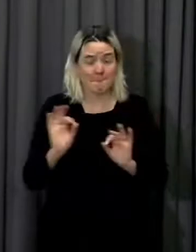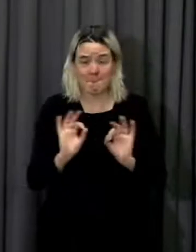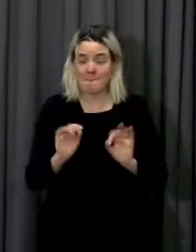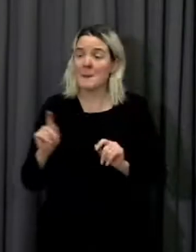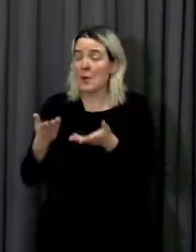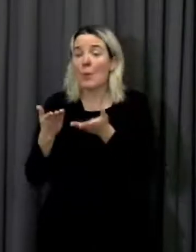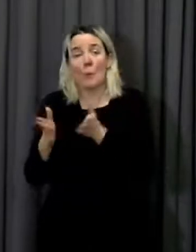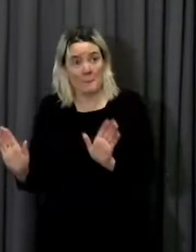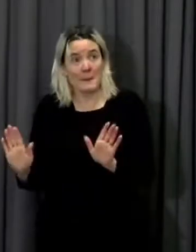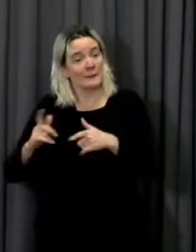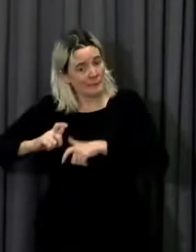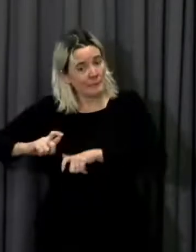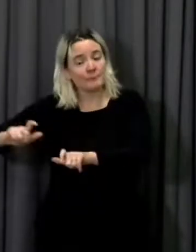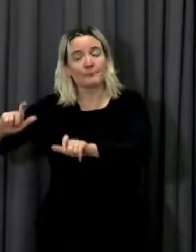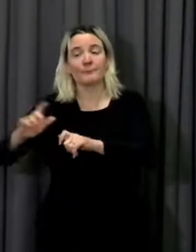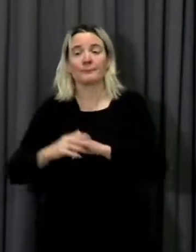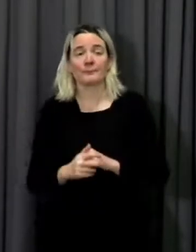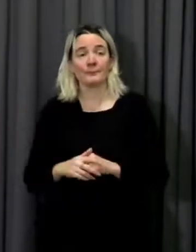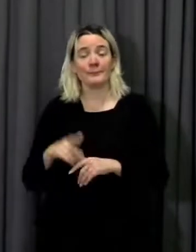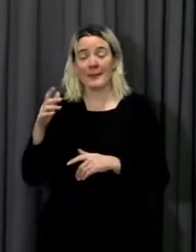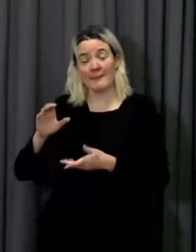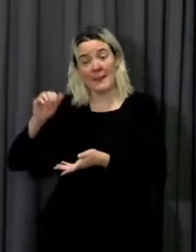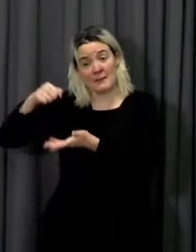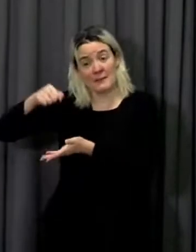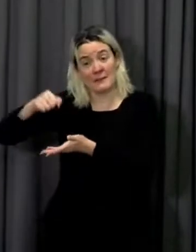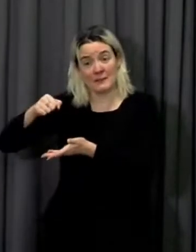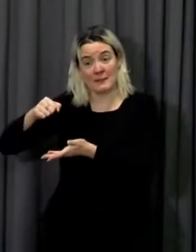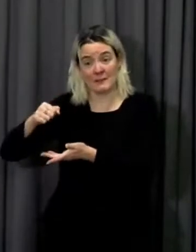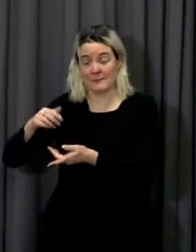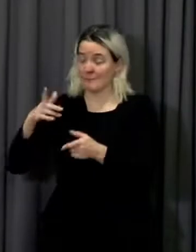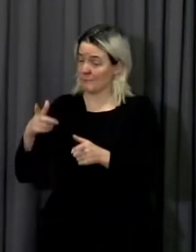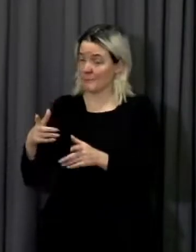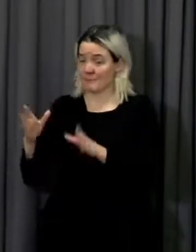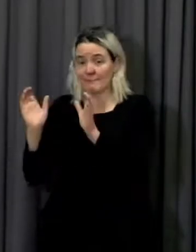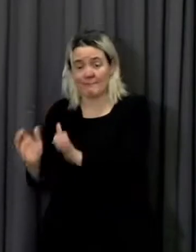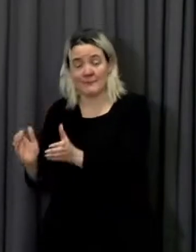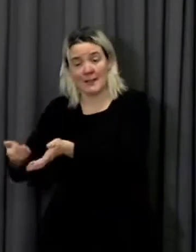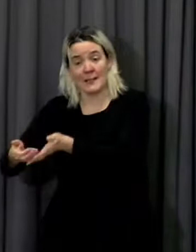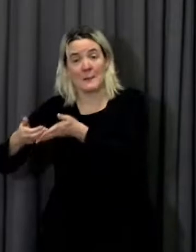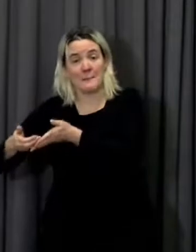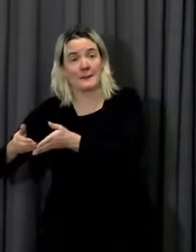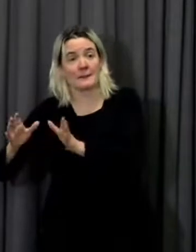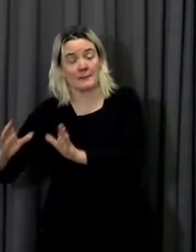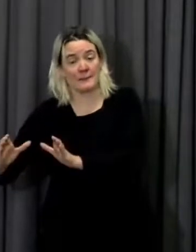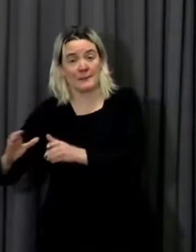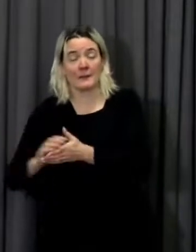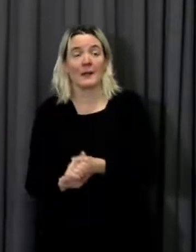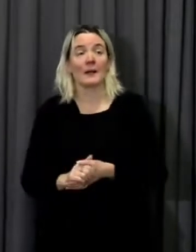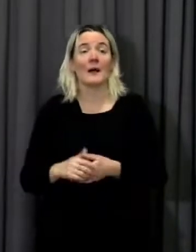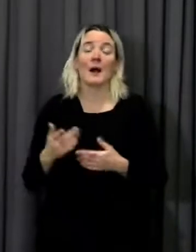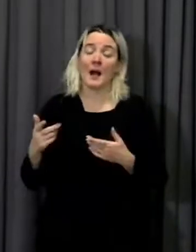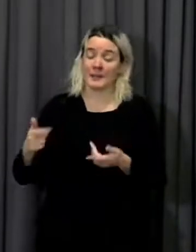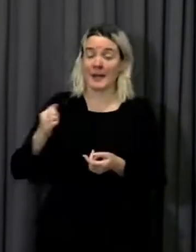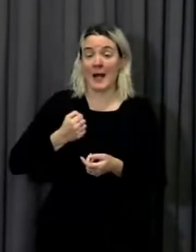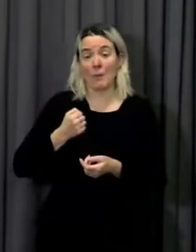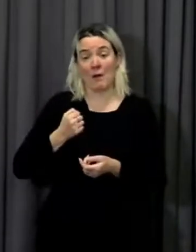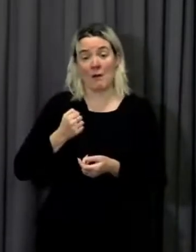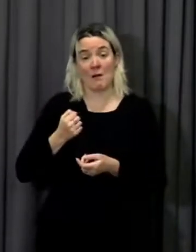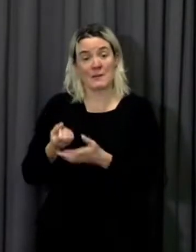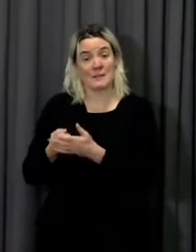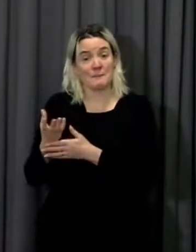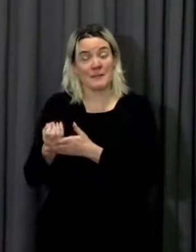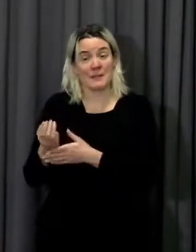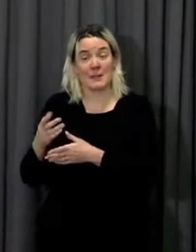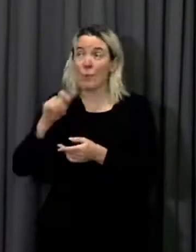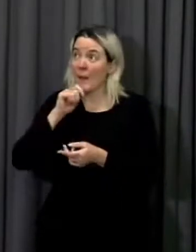and that in the next financial year we'll be increasing the amount that we spend by £40 million. So that takes us